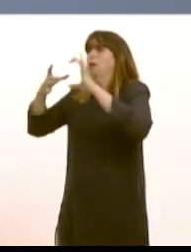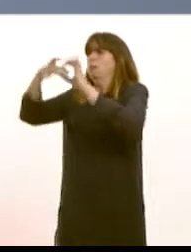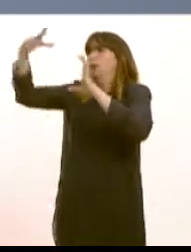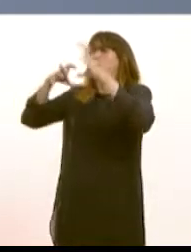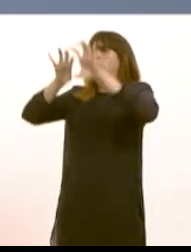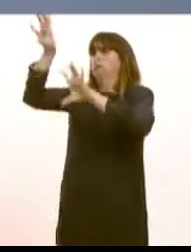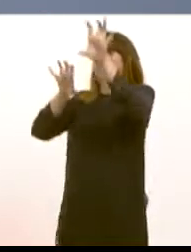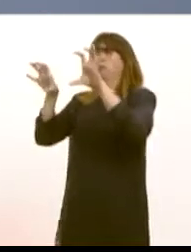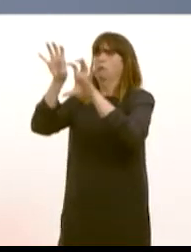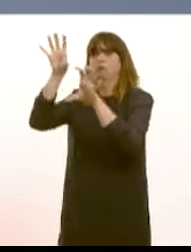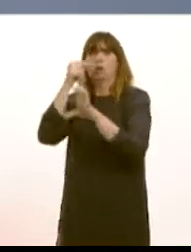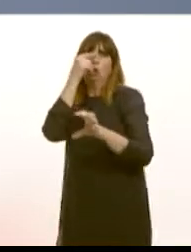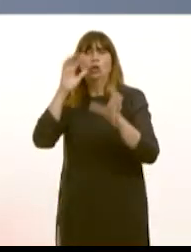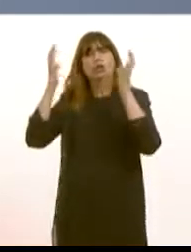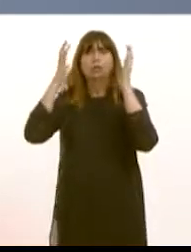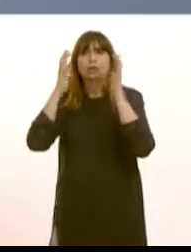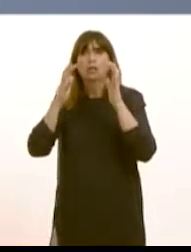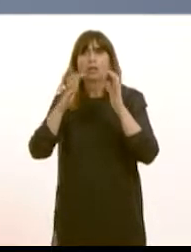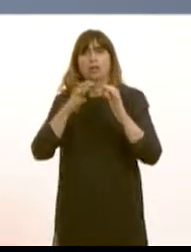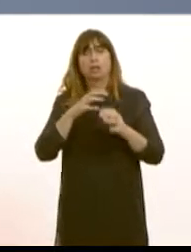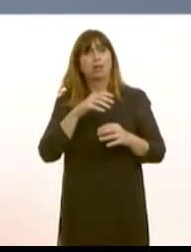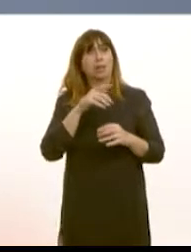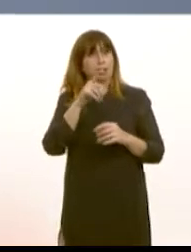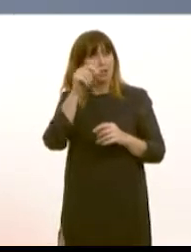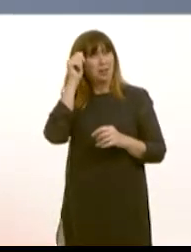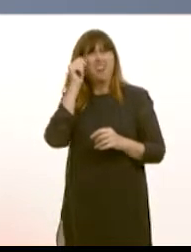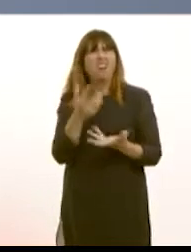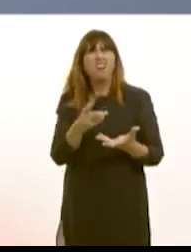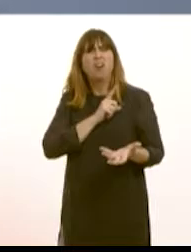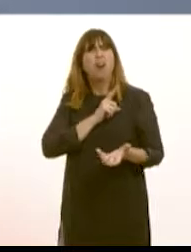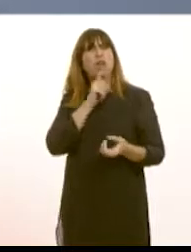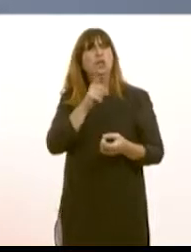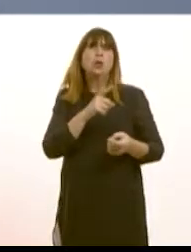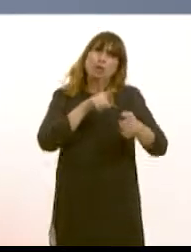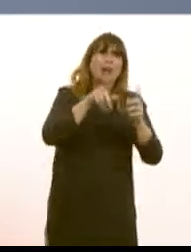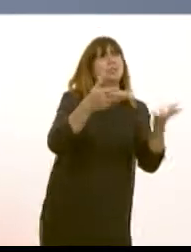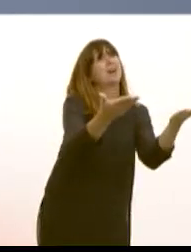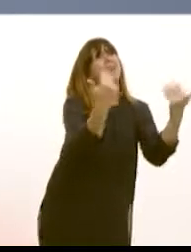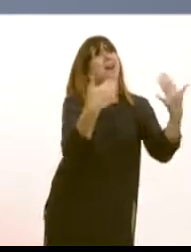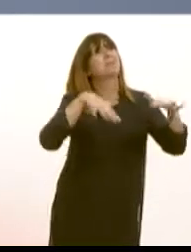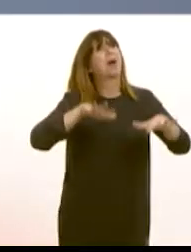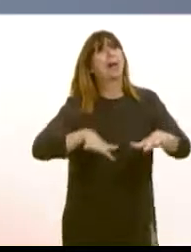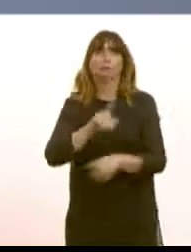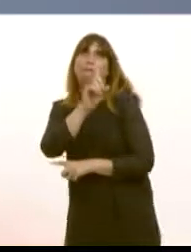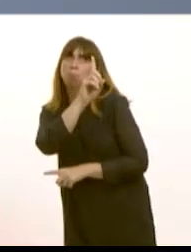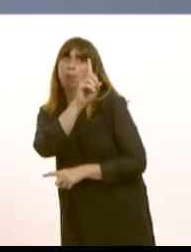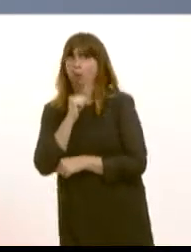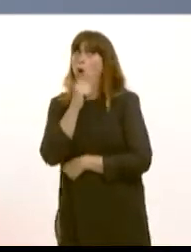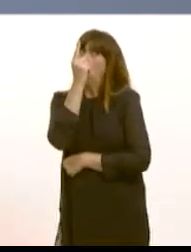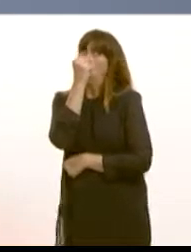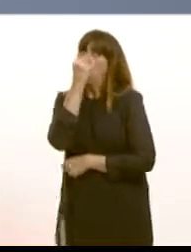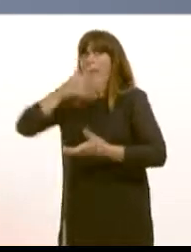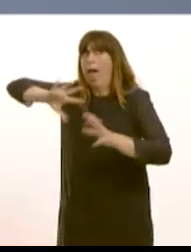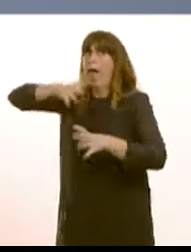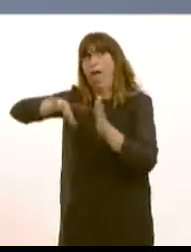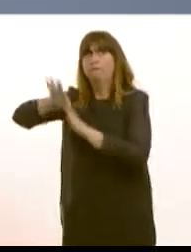and as anyone who goes before an entrepreneur such as in Dragon's Den, you don't go and diss the product you're trying to sell to them, you don't, First Minister. But one thing